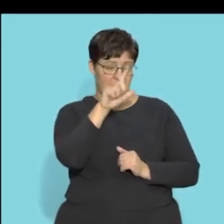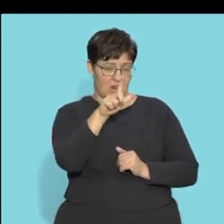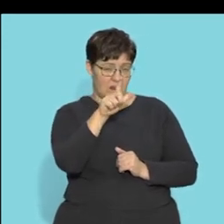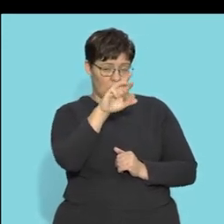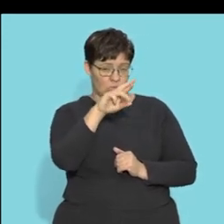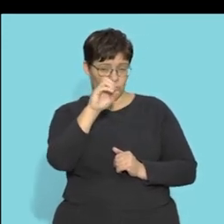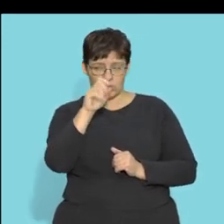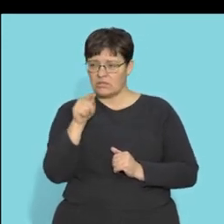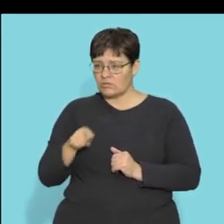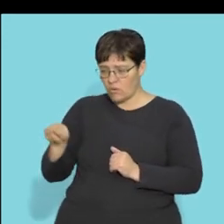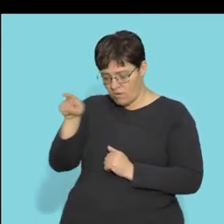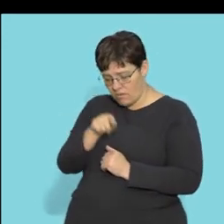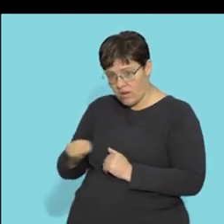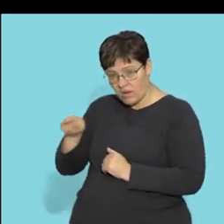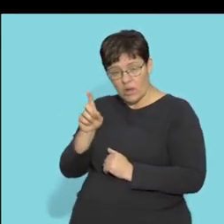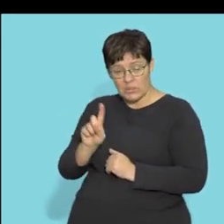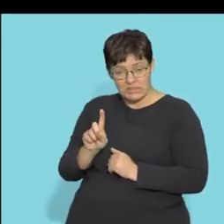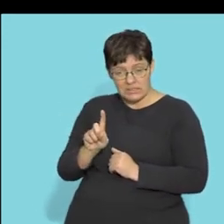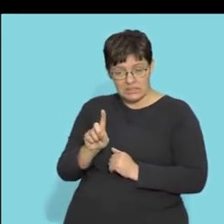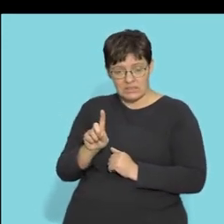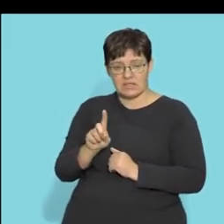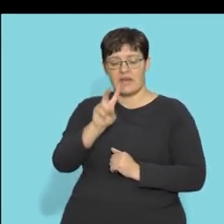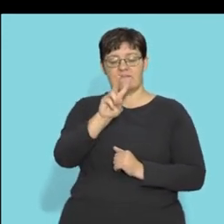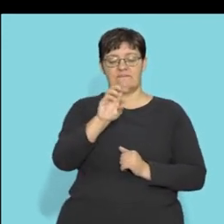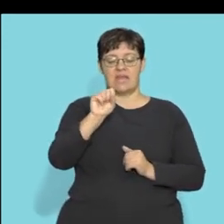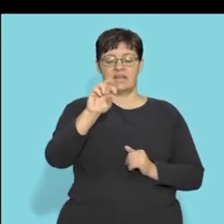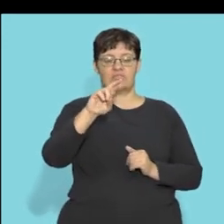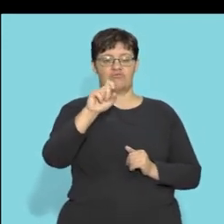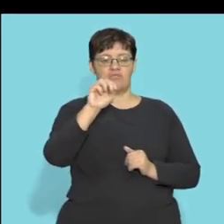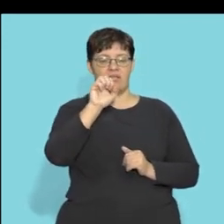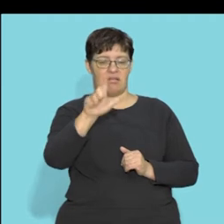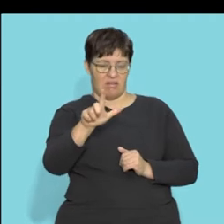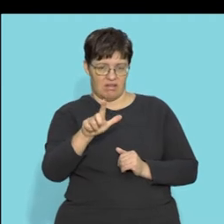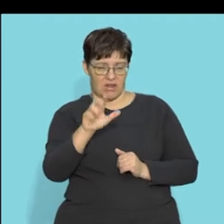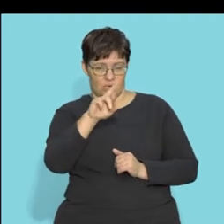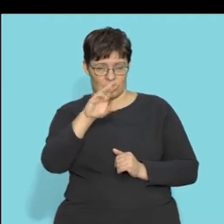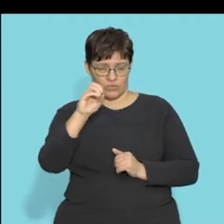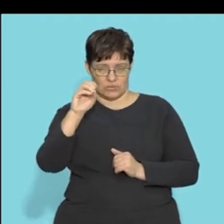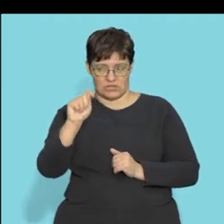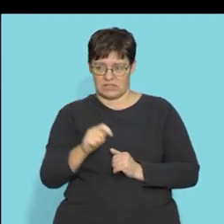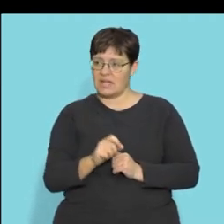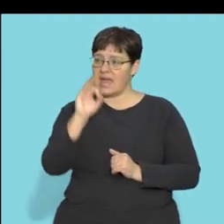this will be the dorsal root. So what will this be? This will be the ventral root.